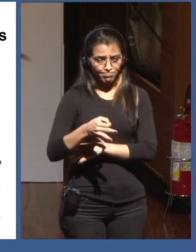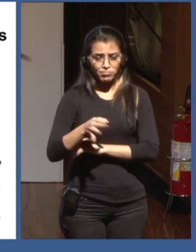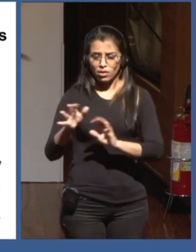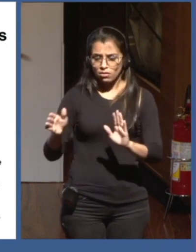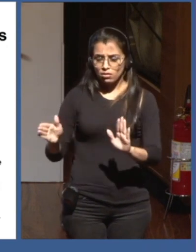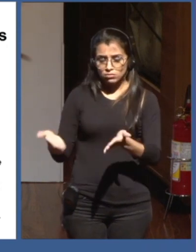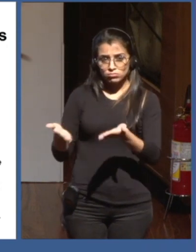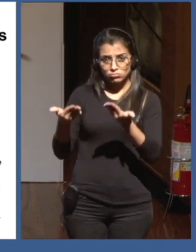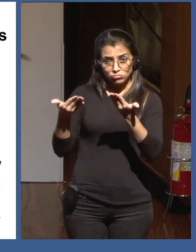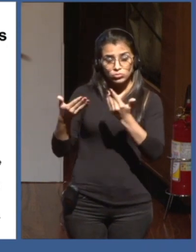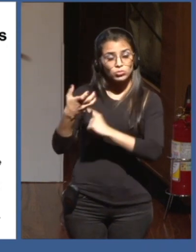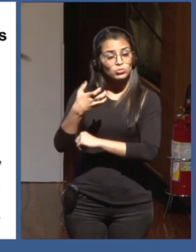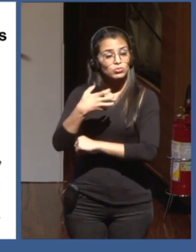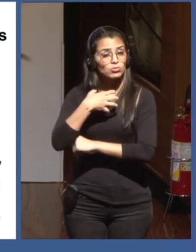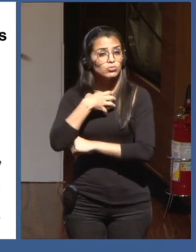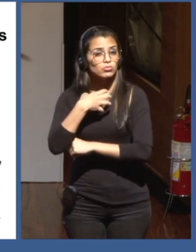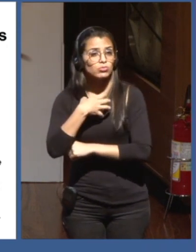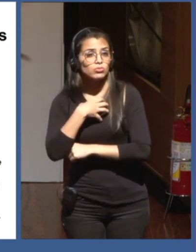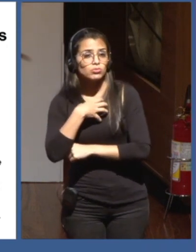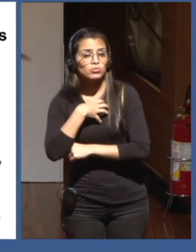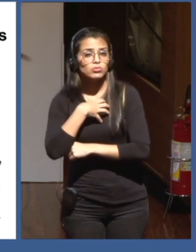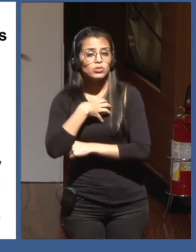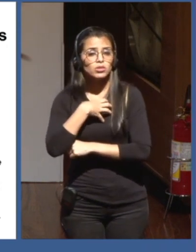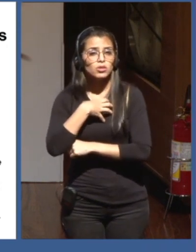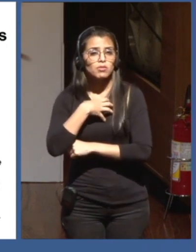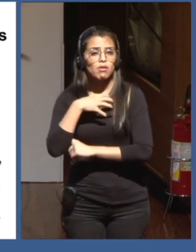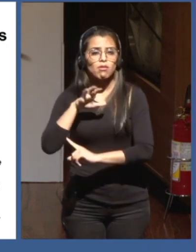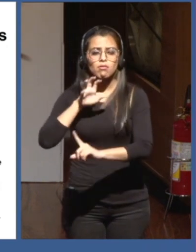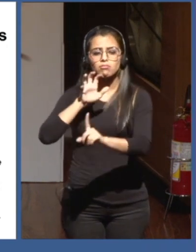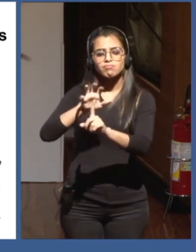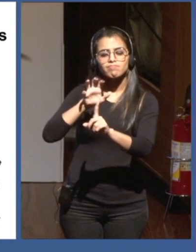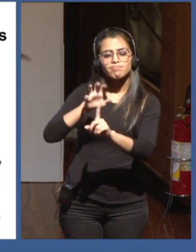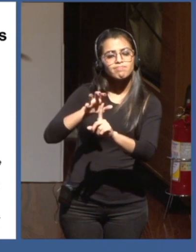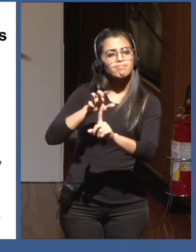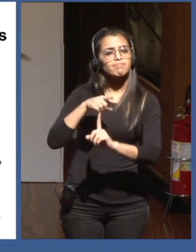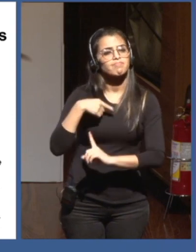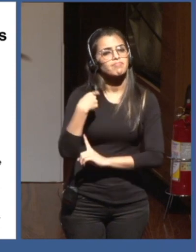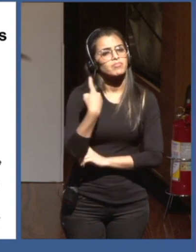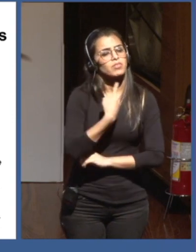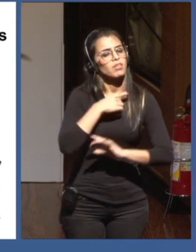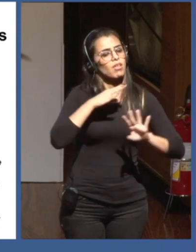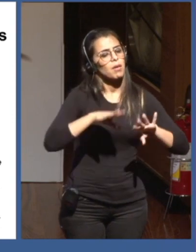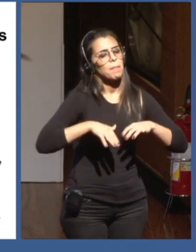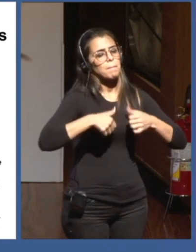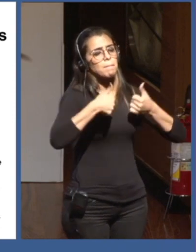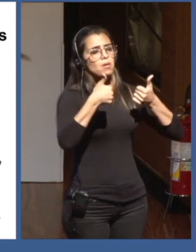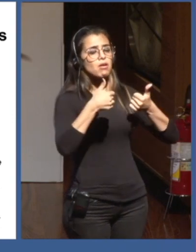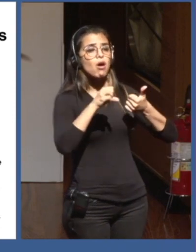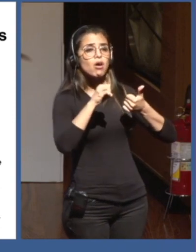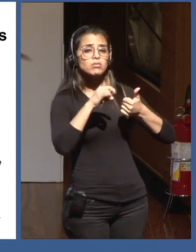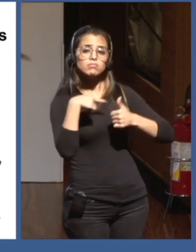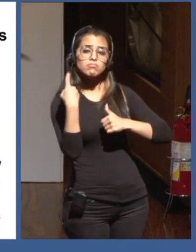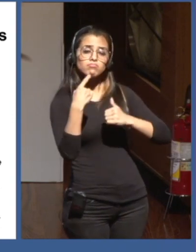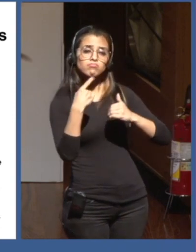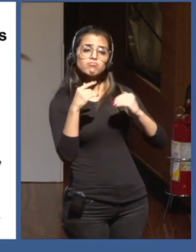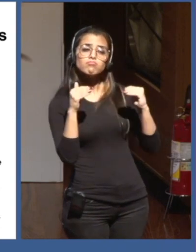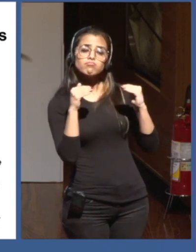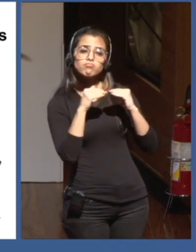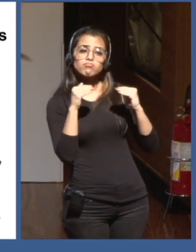us, data subjects, that we are better off, and we will be better off, if we agree to pool our data